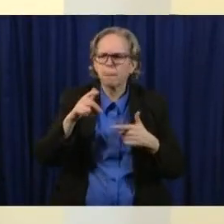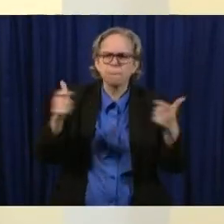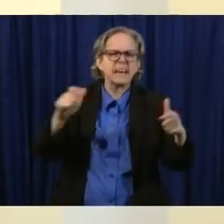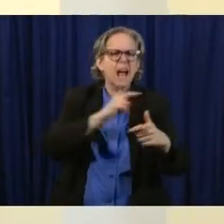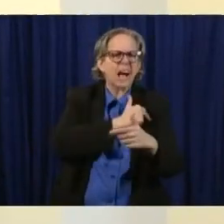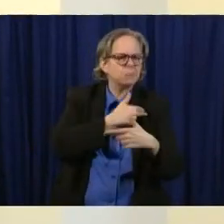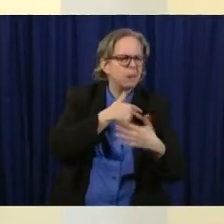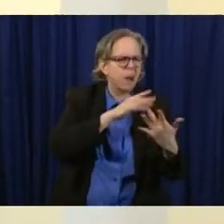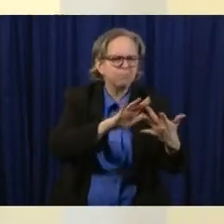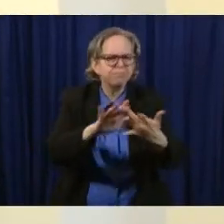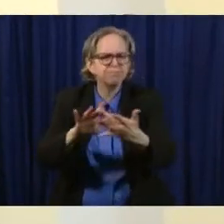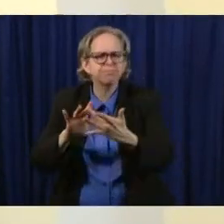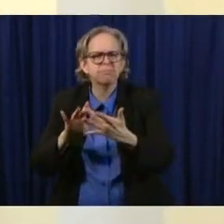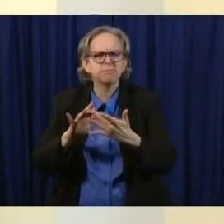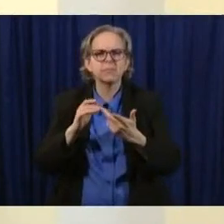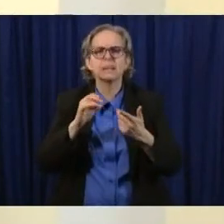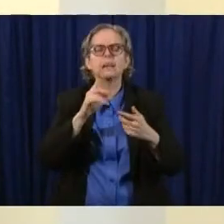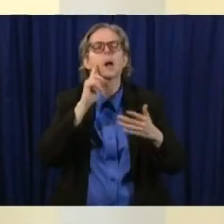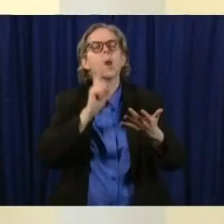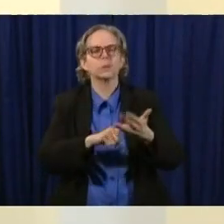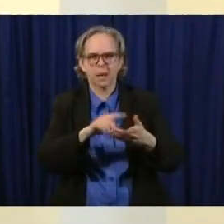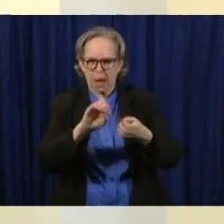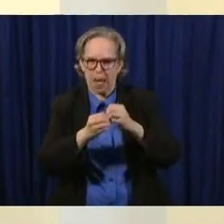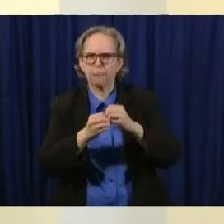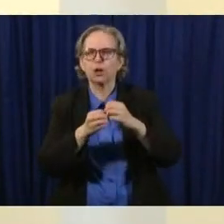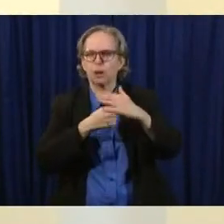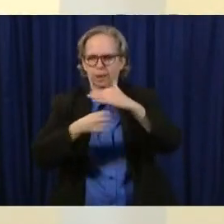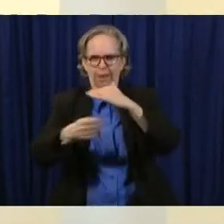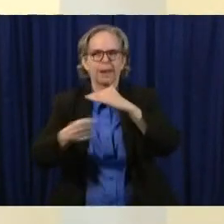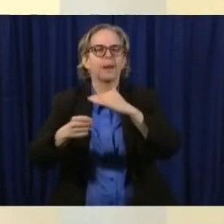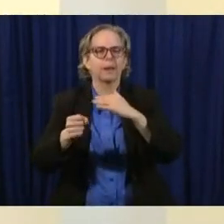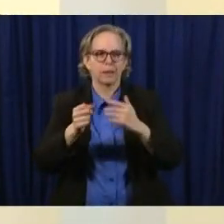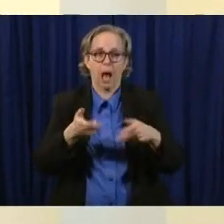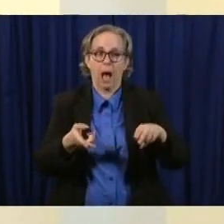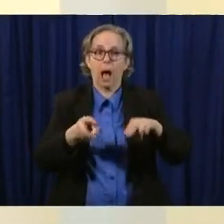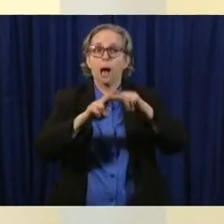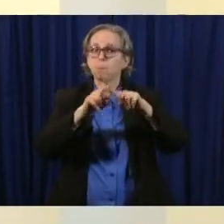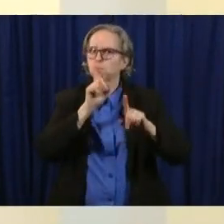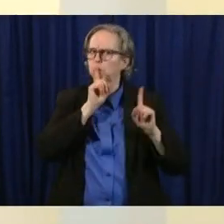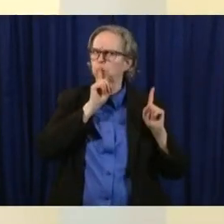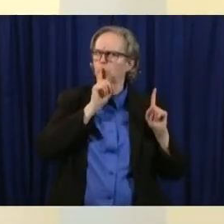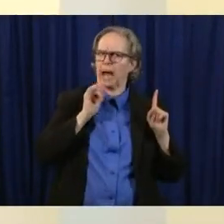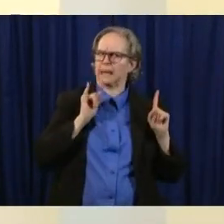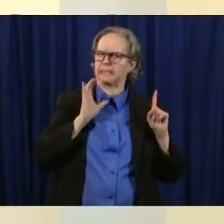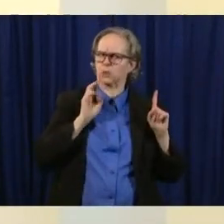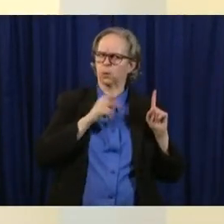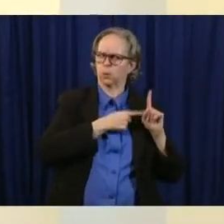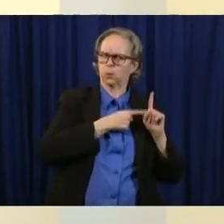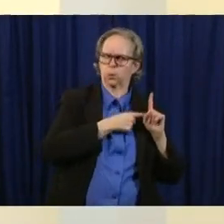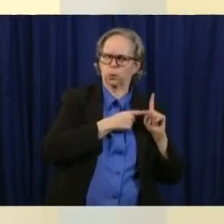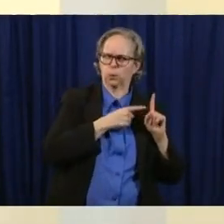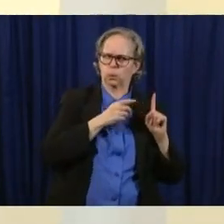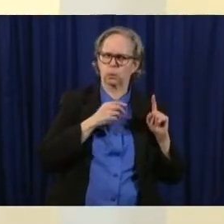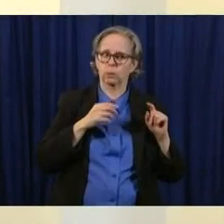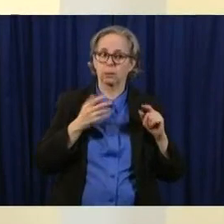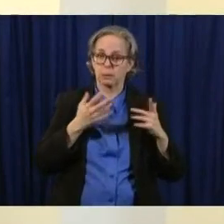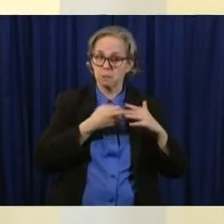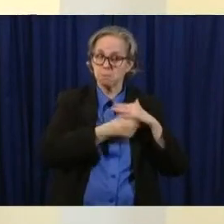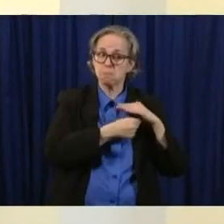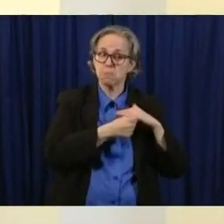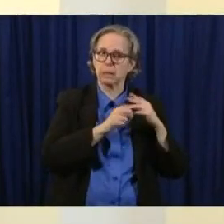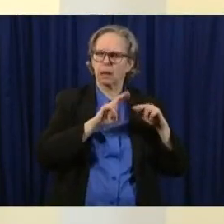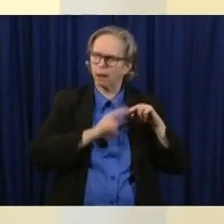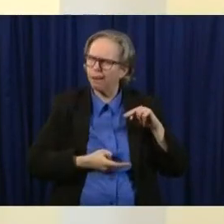slight uptick of hospitalizations not icu admissions however and you can see icu admissions today a little lower